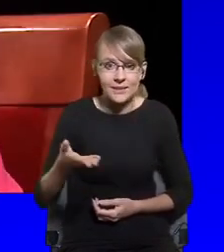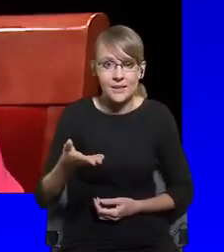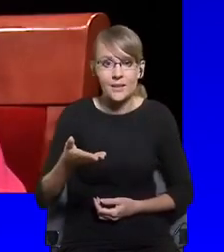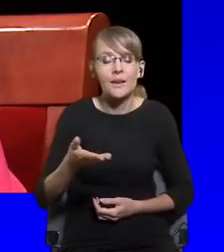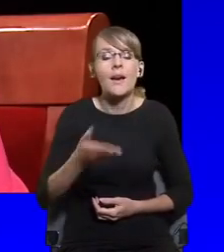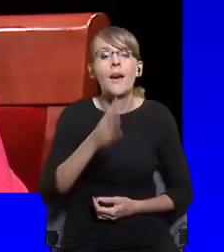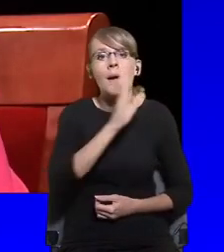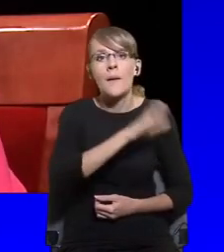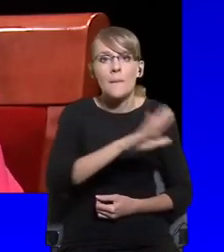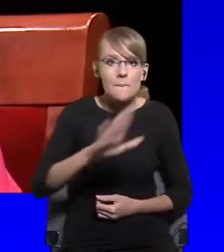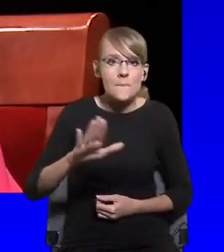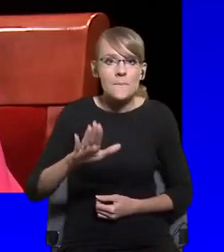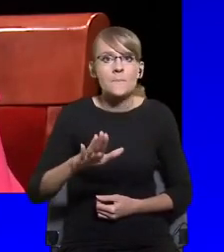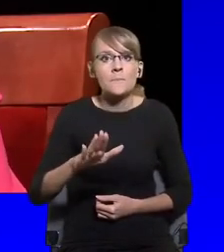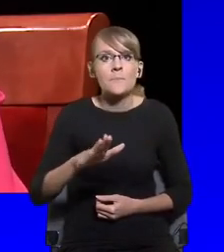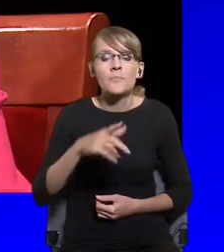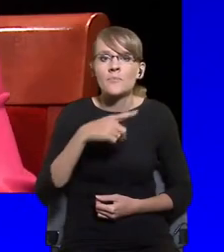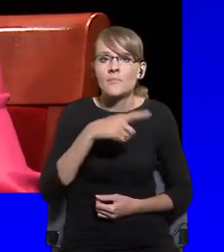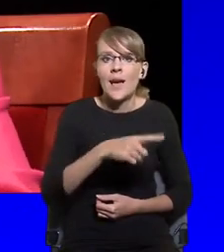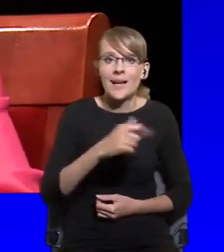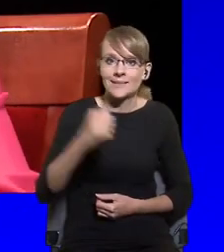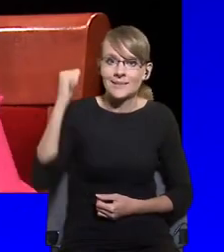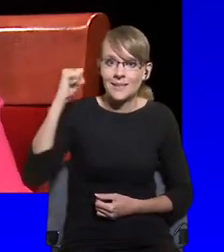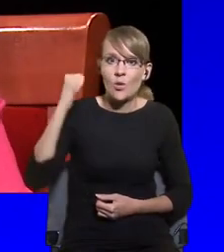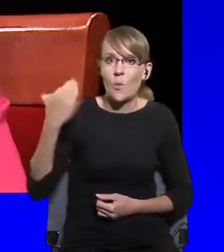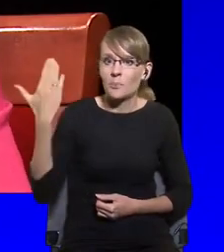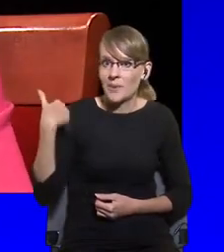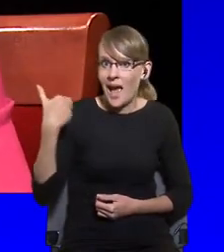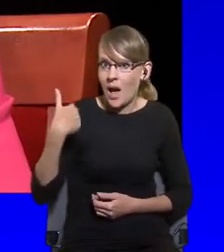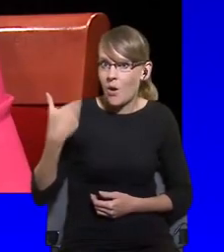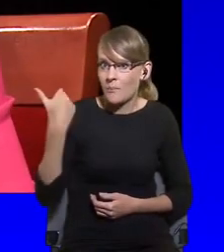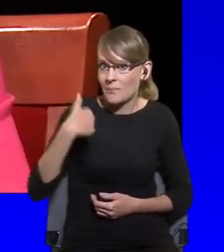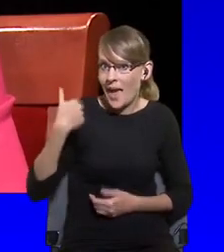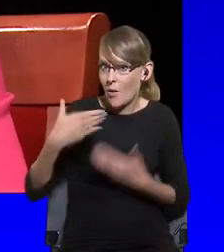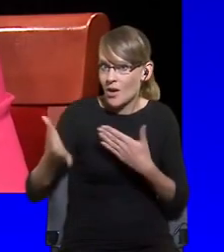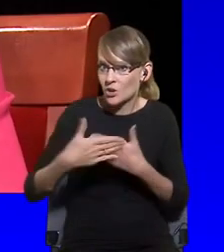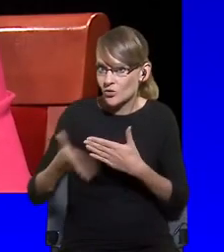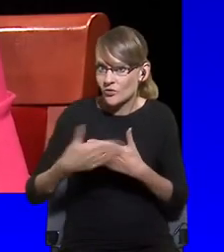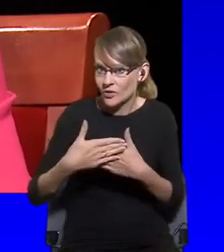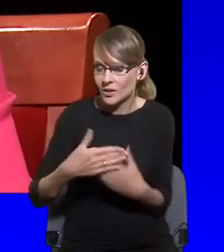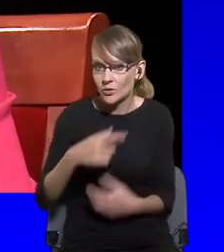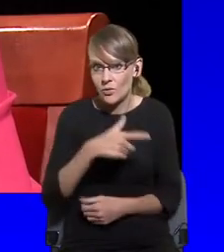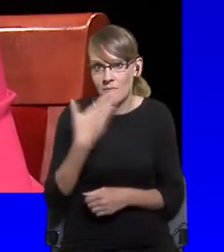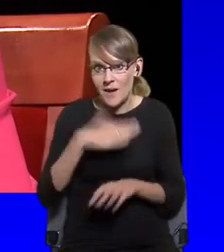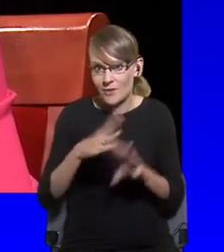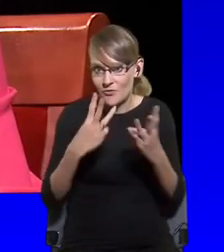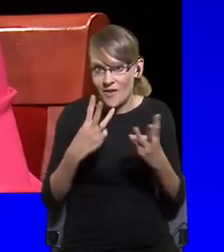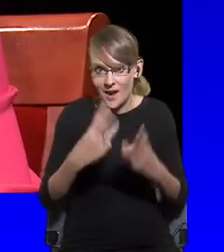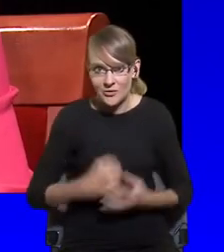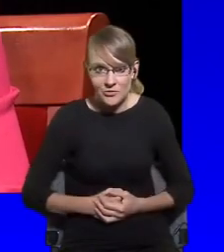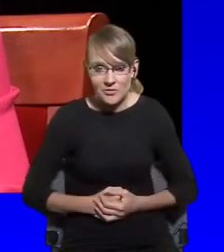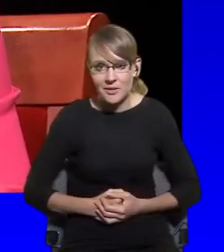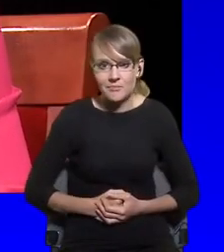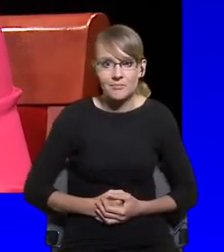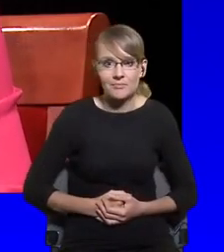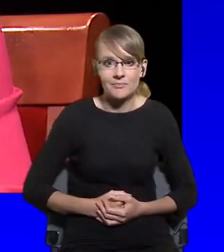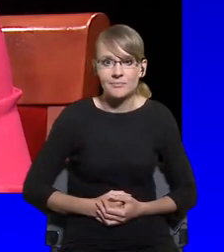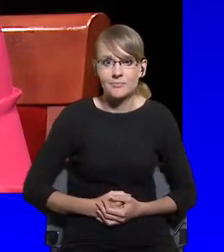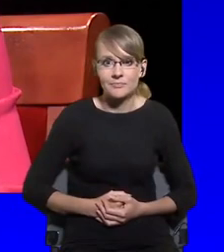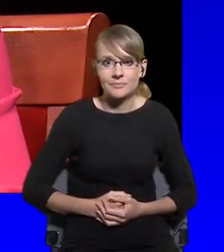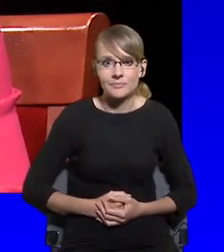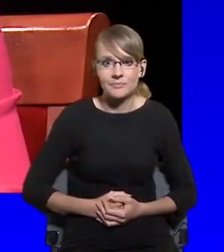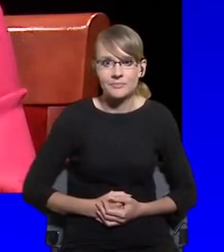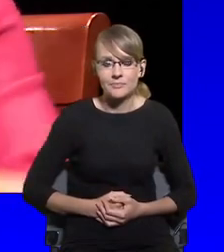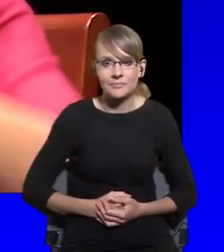And this is extremely important, because I kept thinking once, one thing is that, of